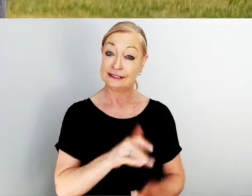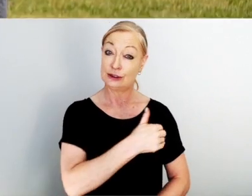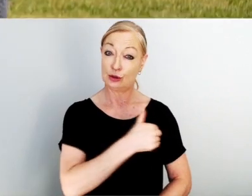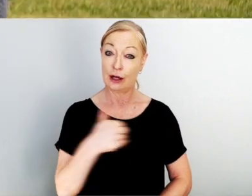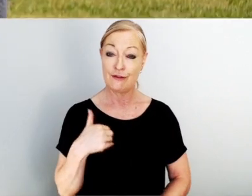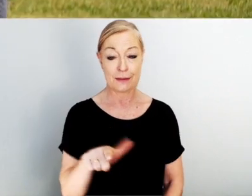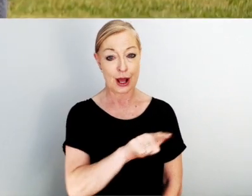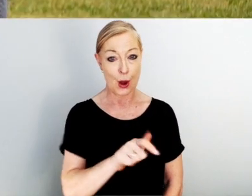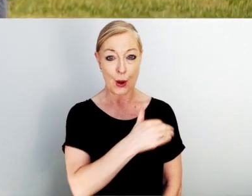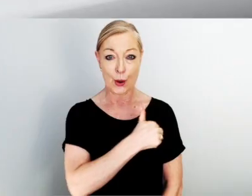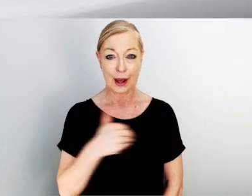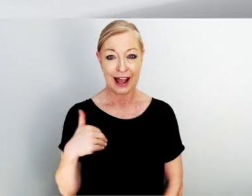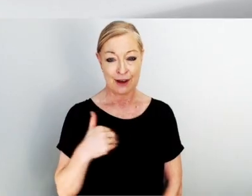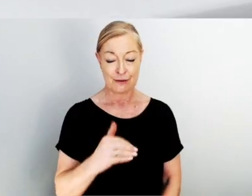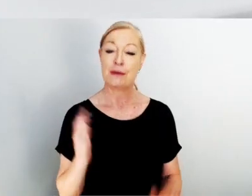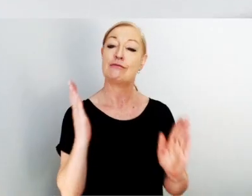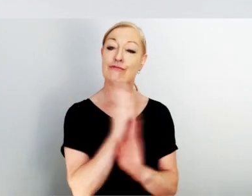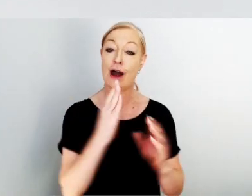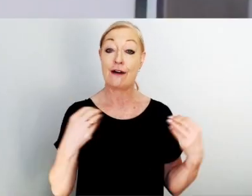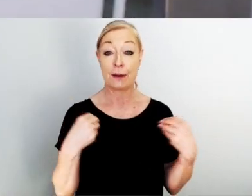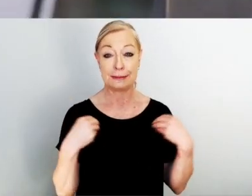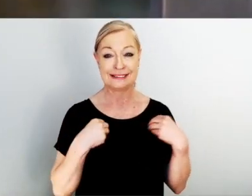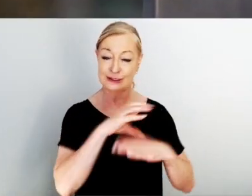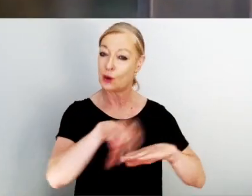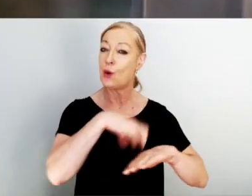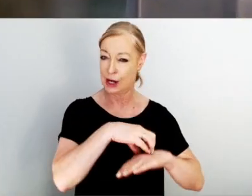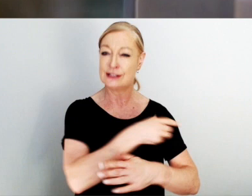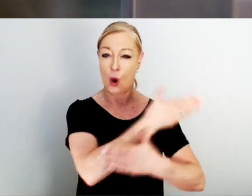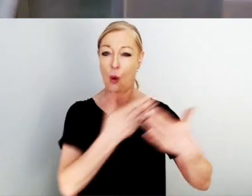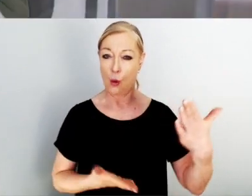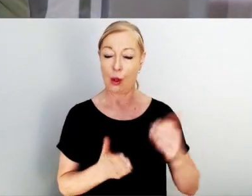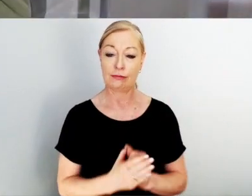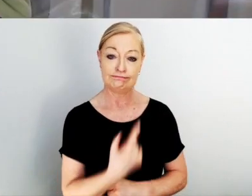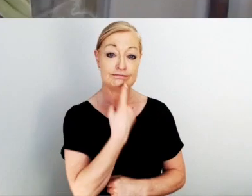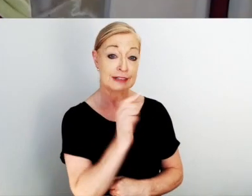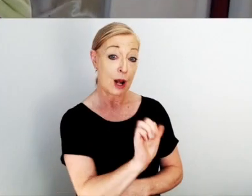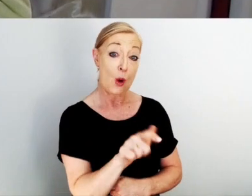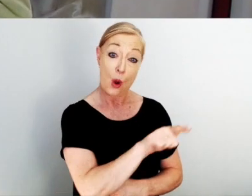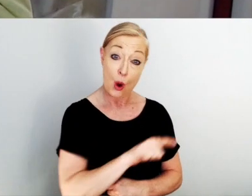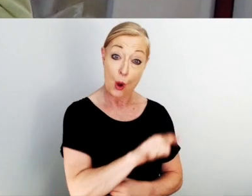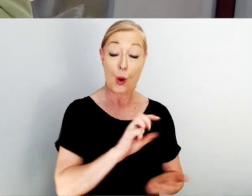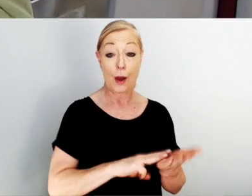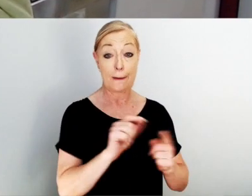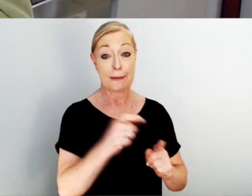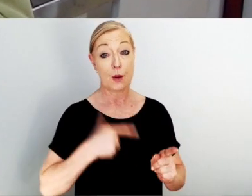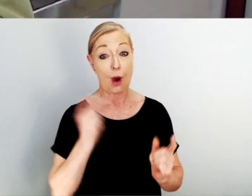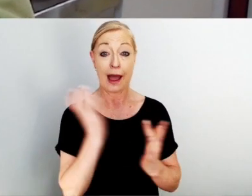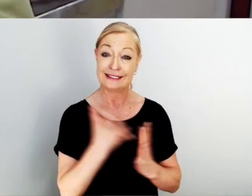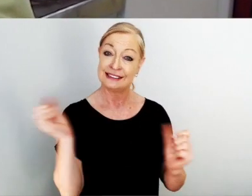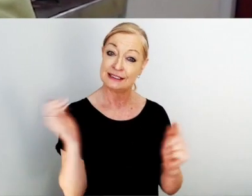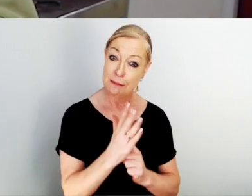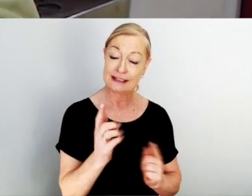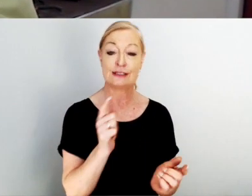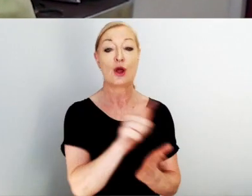controlled by central government, local government and private businesses or organisations. Tell the local MPs why Access